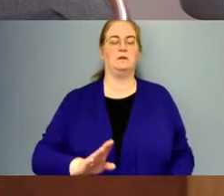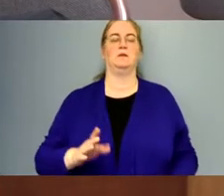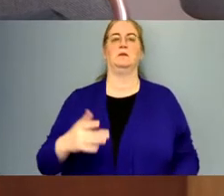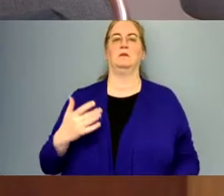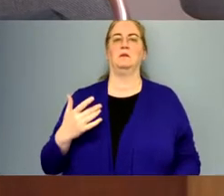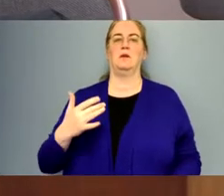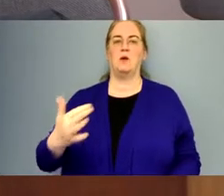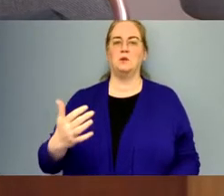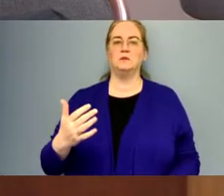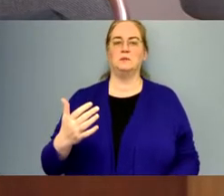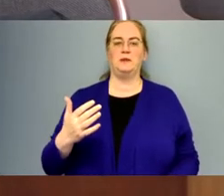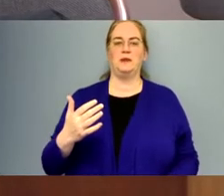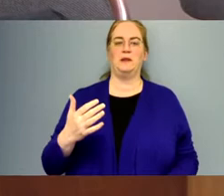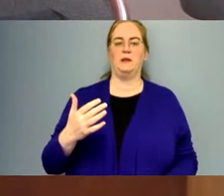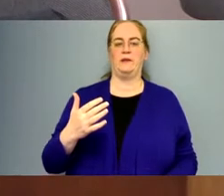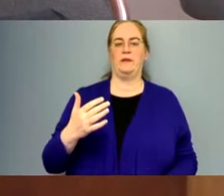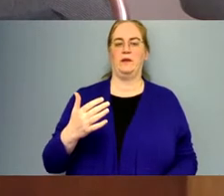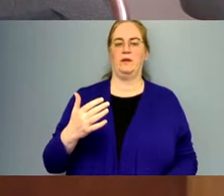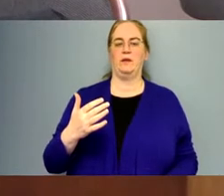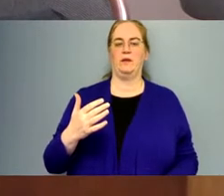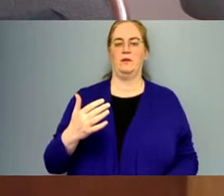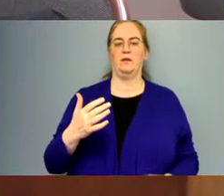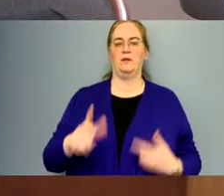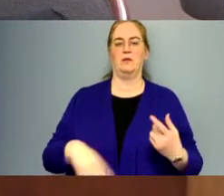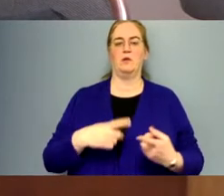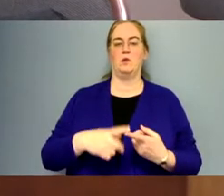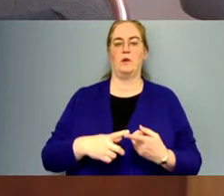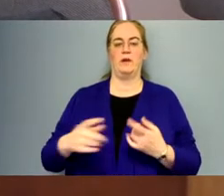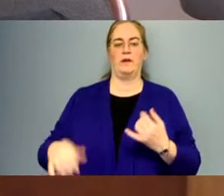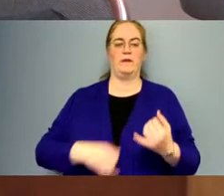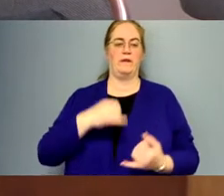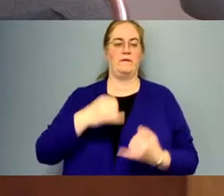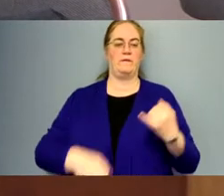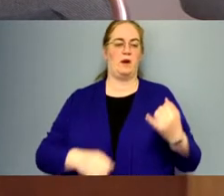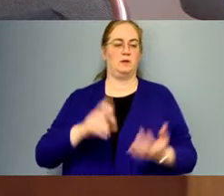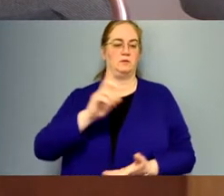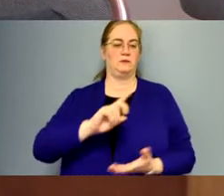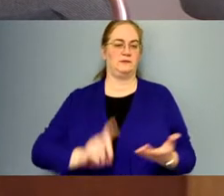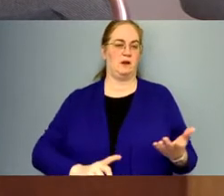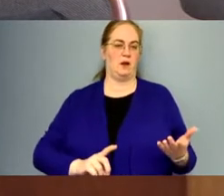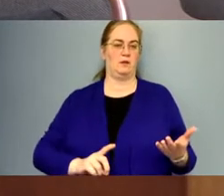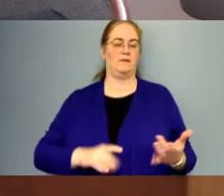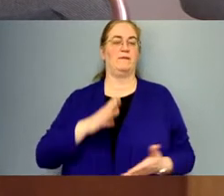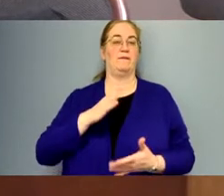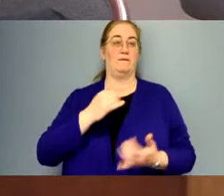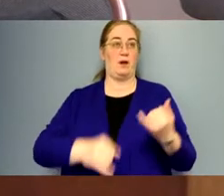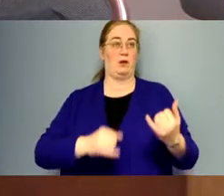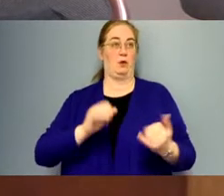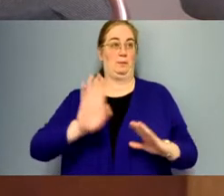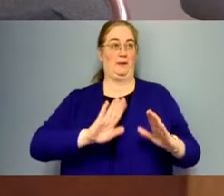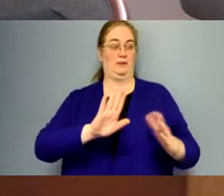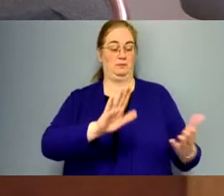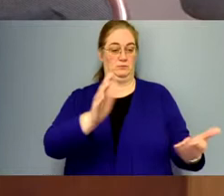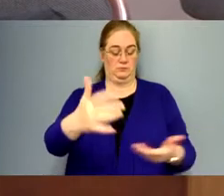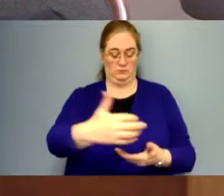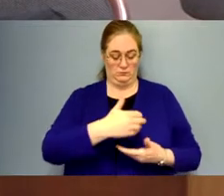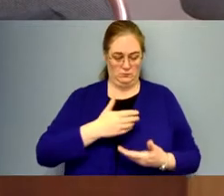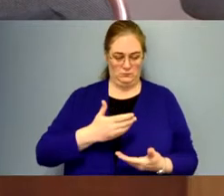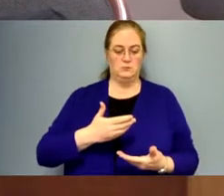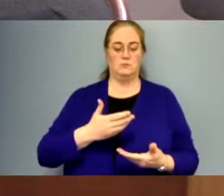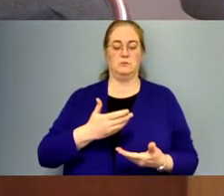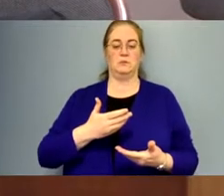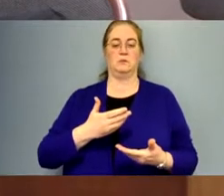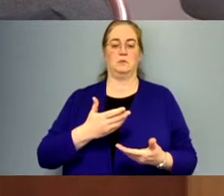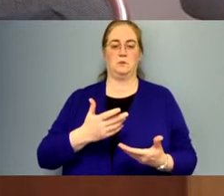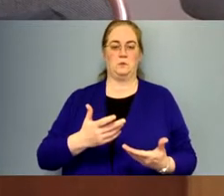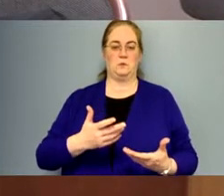um, the, uh, when the final design, you know, the final bids came in, the submittals were accepted